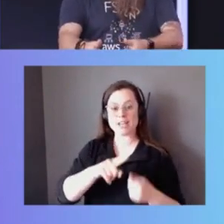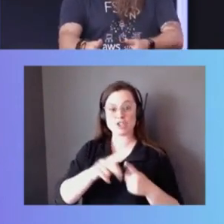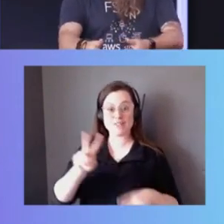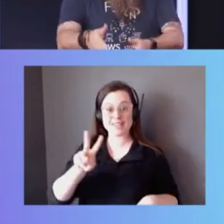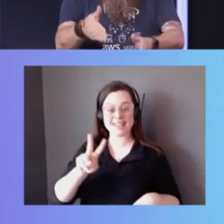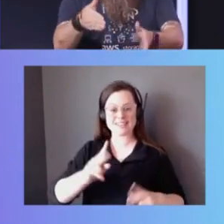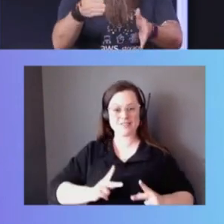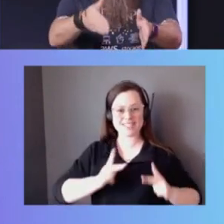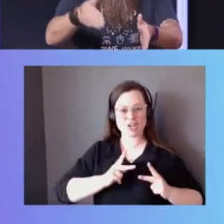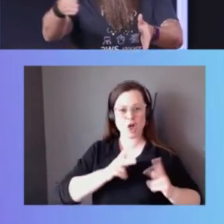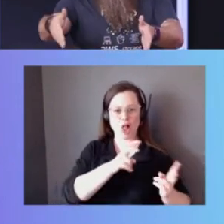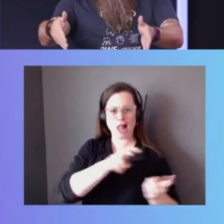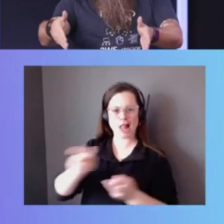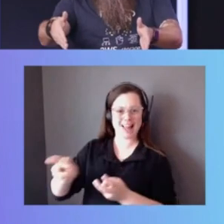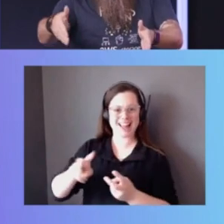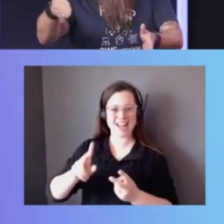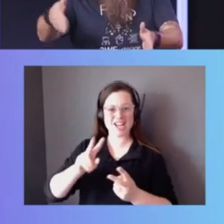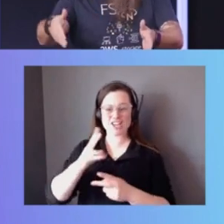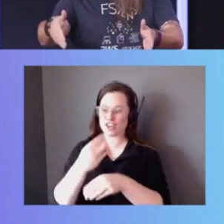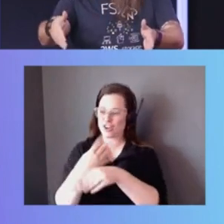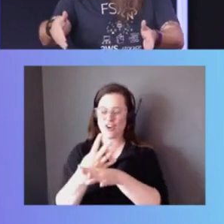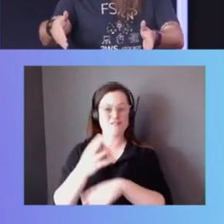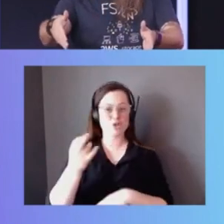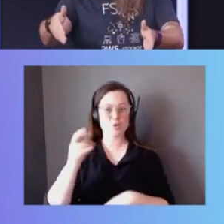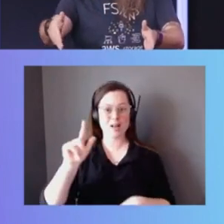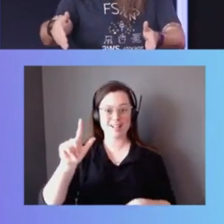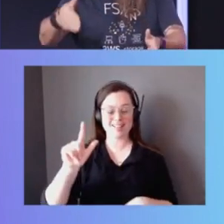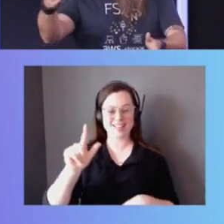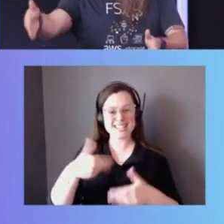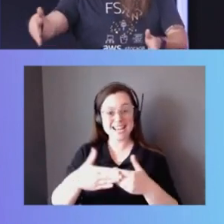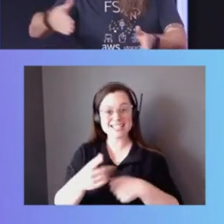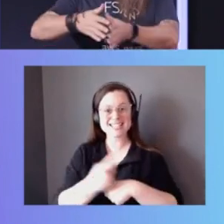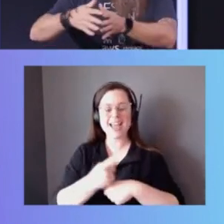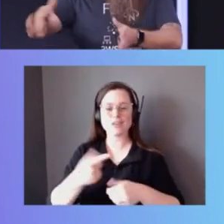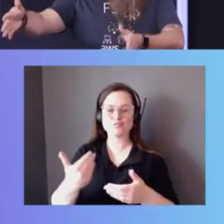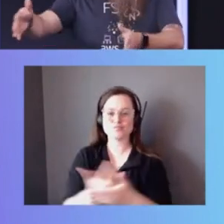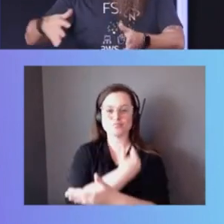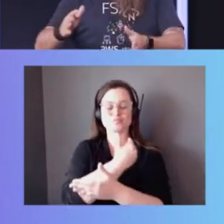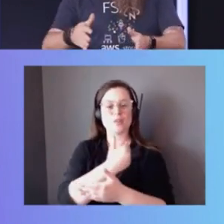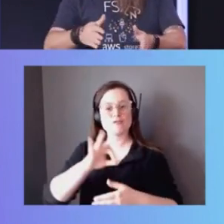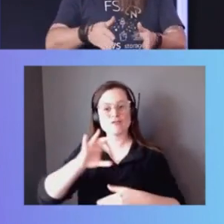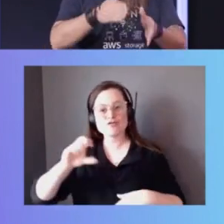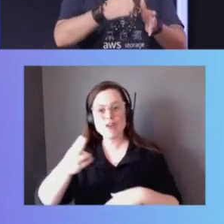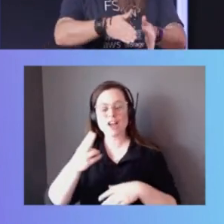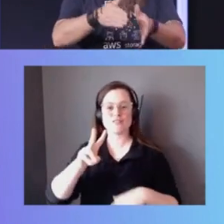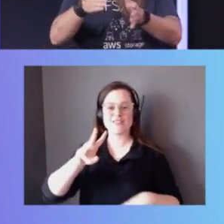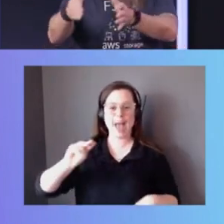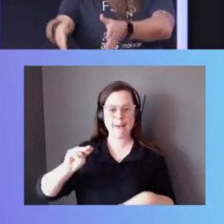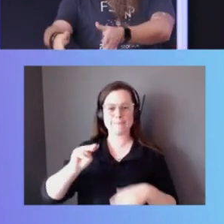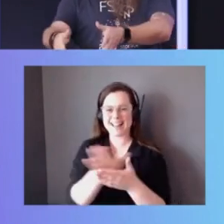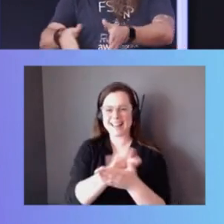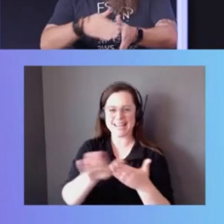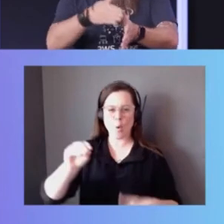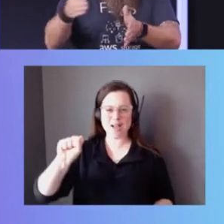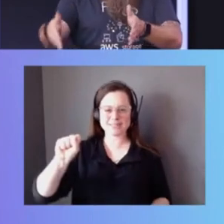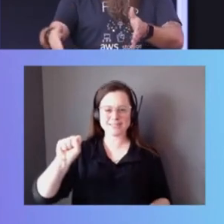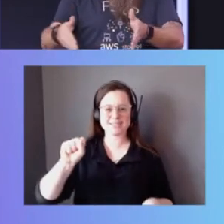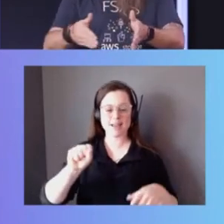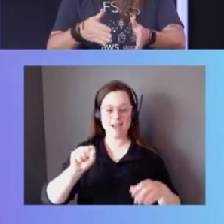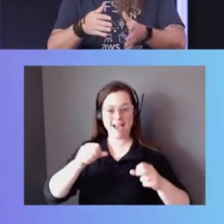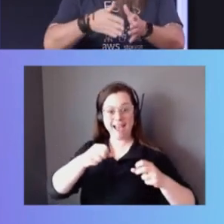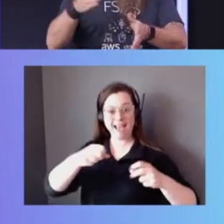transition. And the very first thing you do the next day is start building the fresh VM with a clean OS and all that stuff, and then let the app owners start to